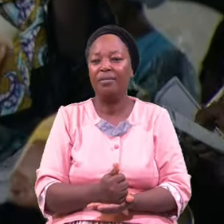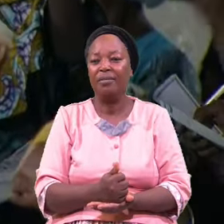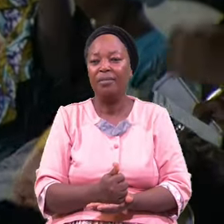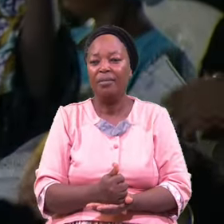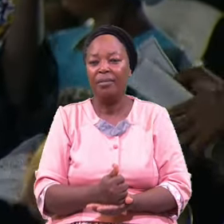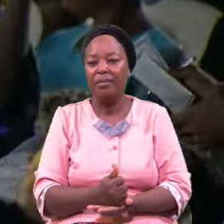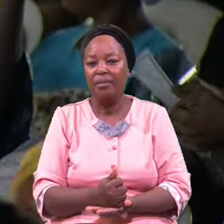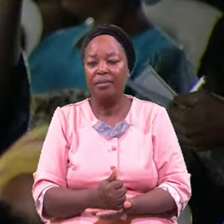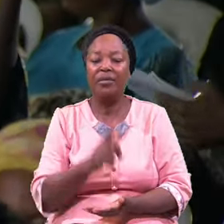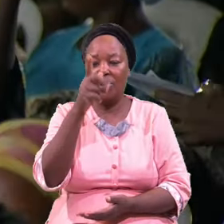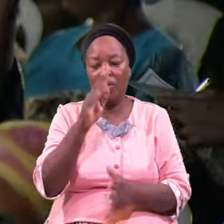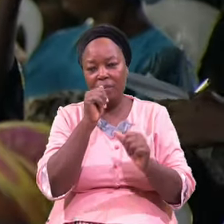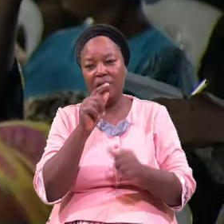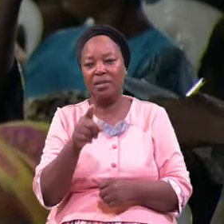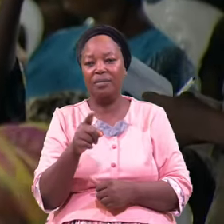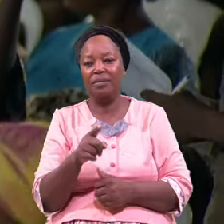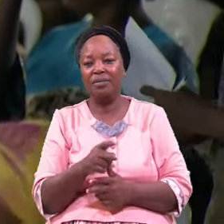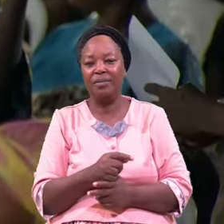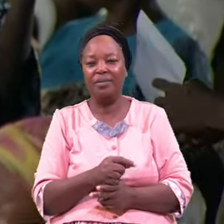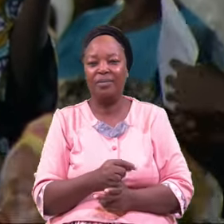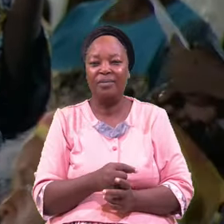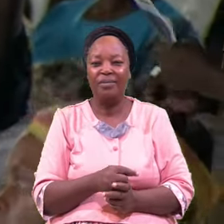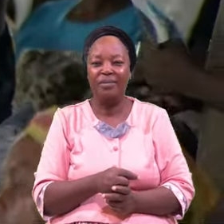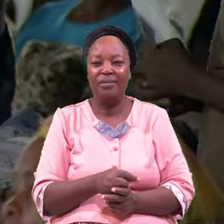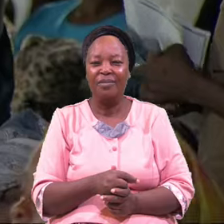God God God Bless You God